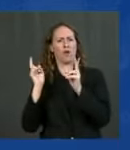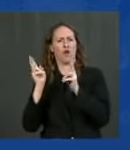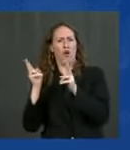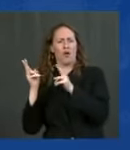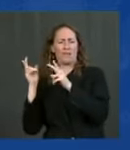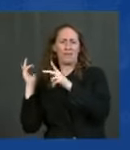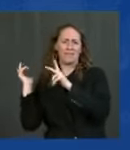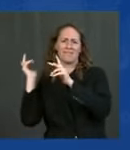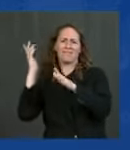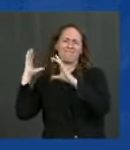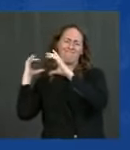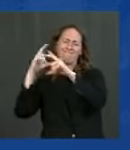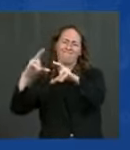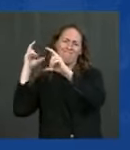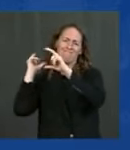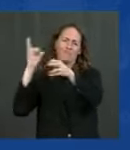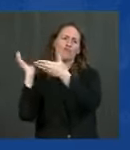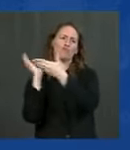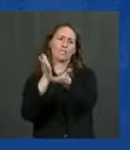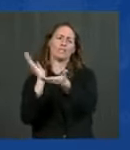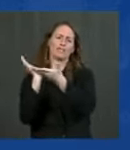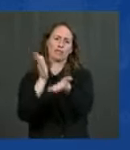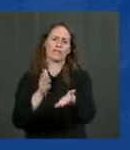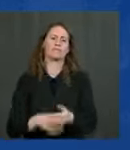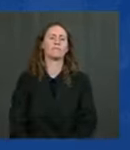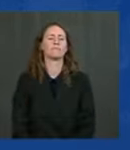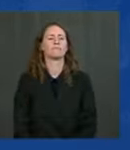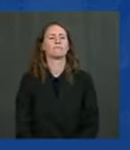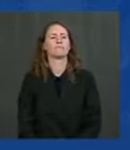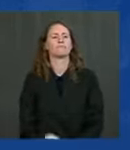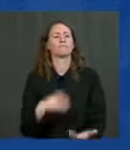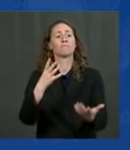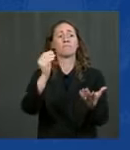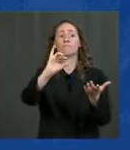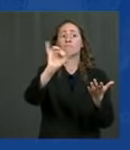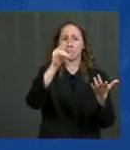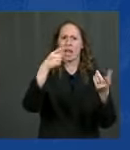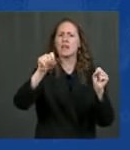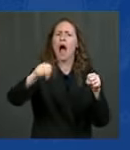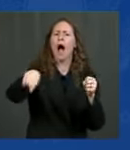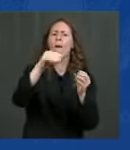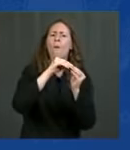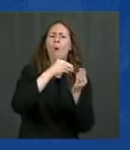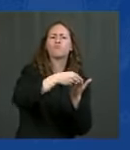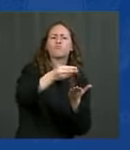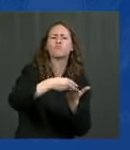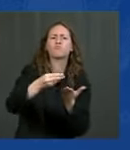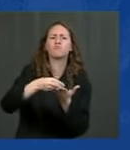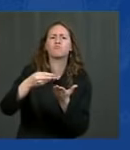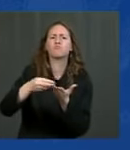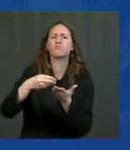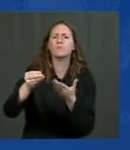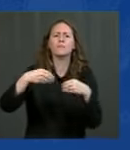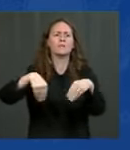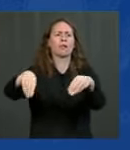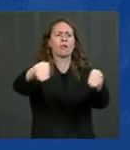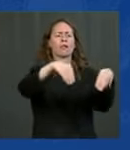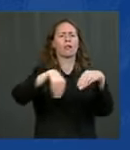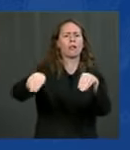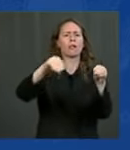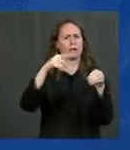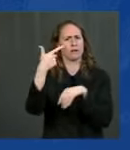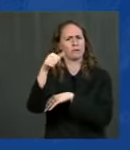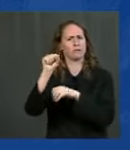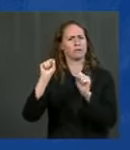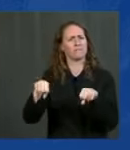that can be sold in the state of Louisiana and there's much to be done and we're working around the clock with the